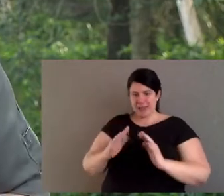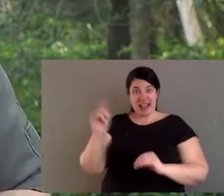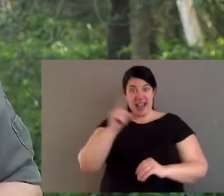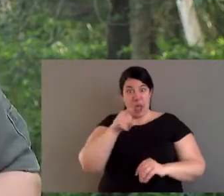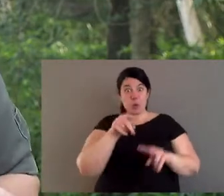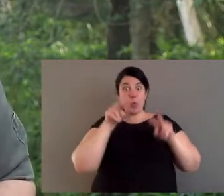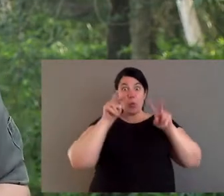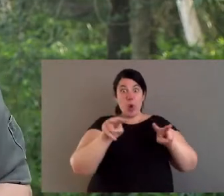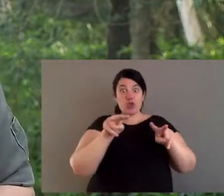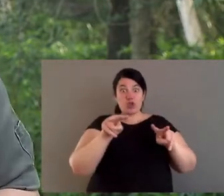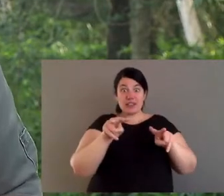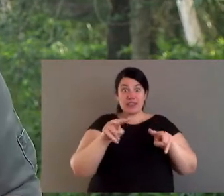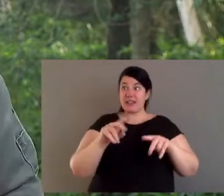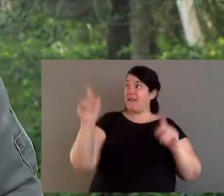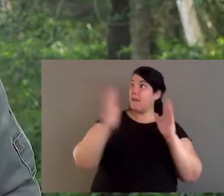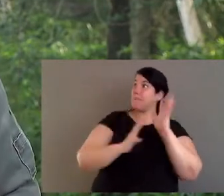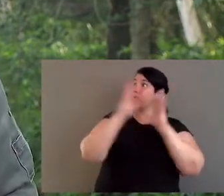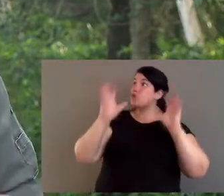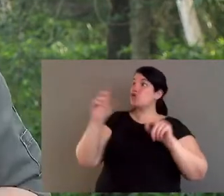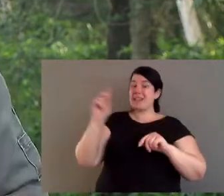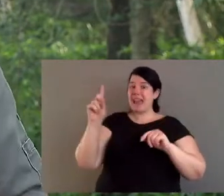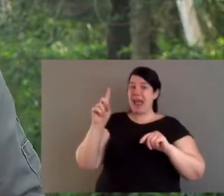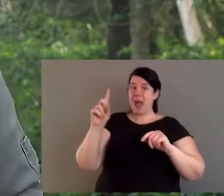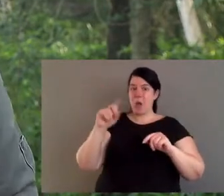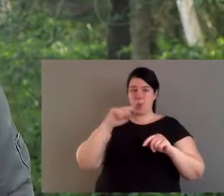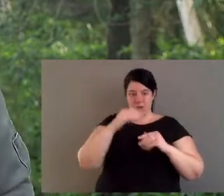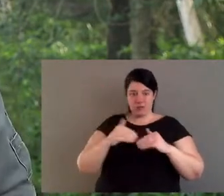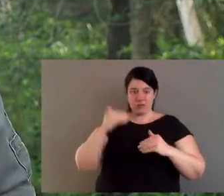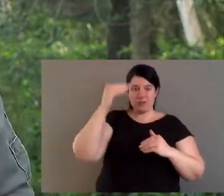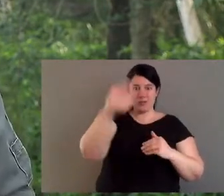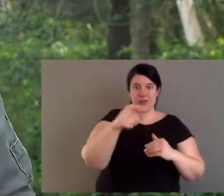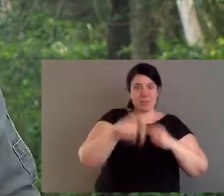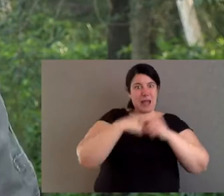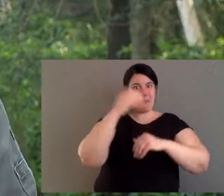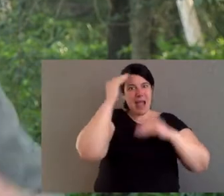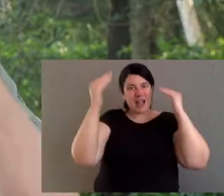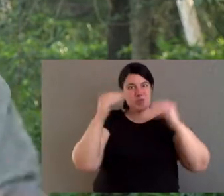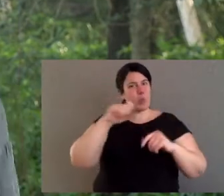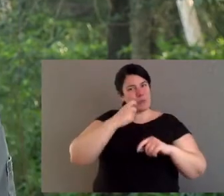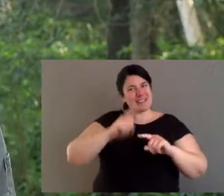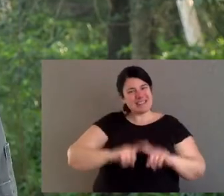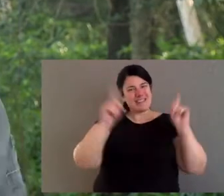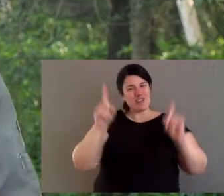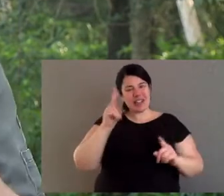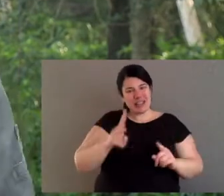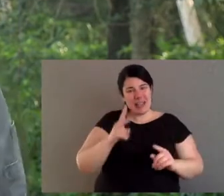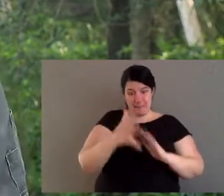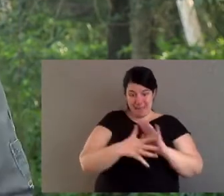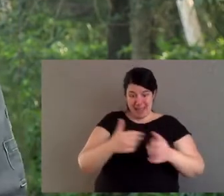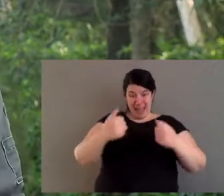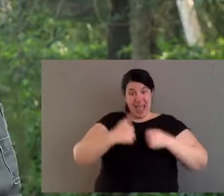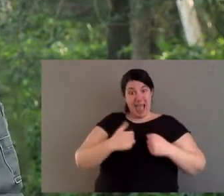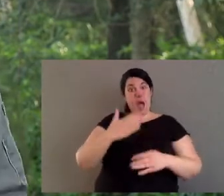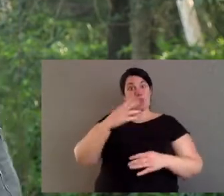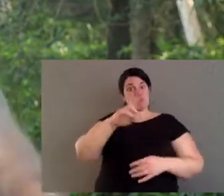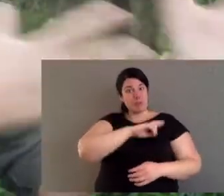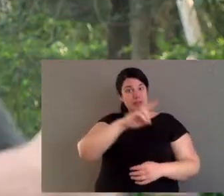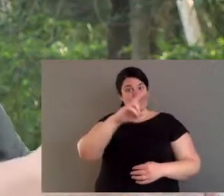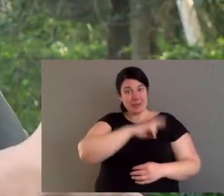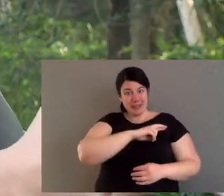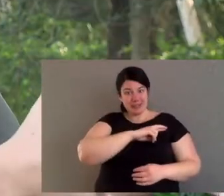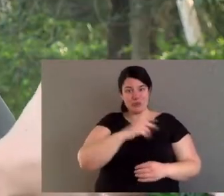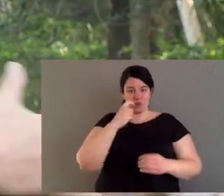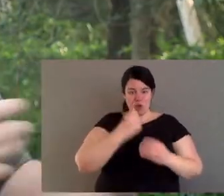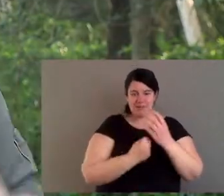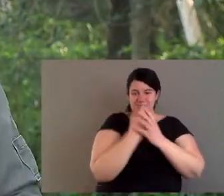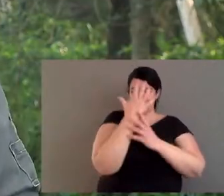is not how it was when I was a kid. And if you're a kid now and you're watching this, how it is now might not be like that when you're an